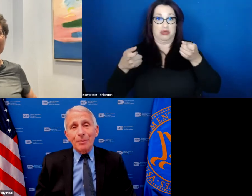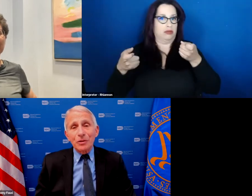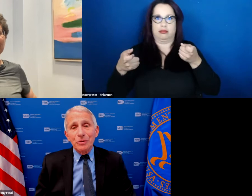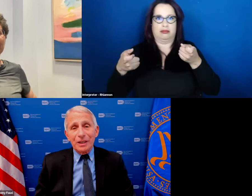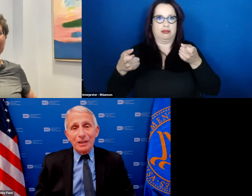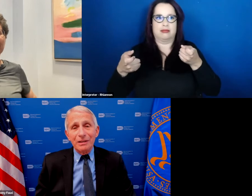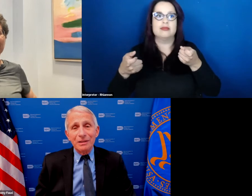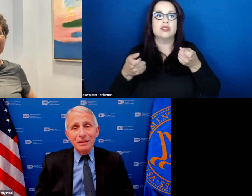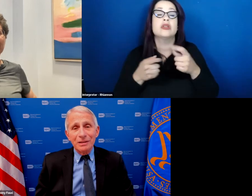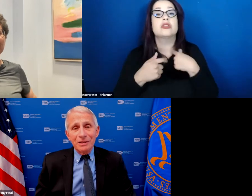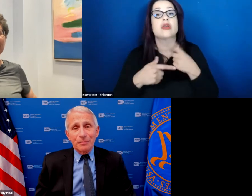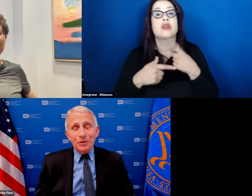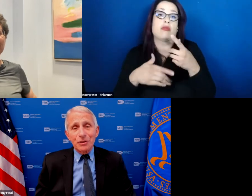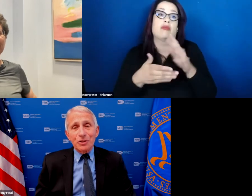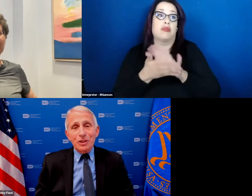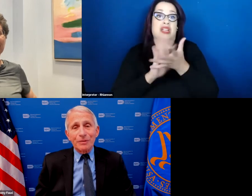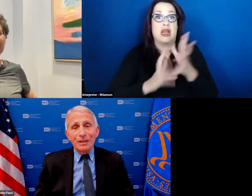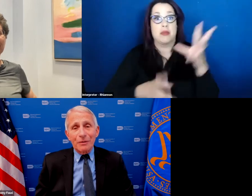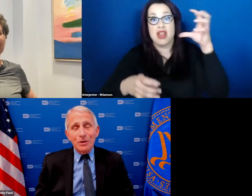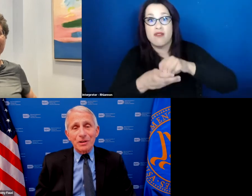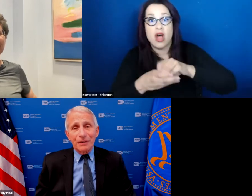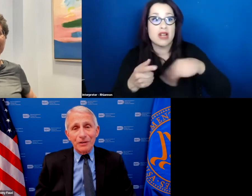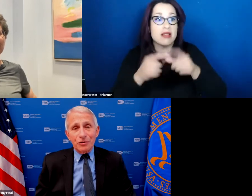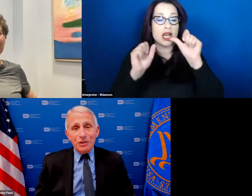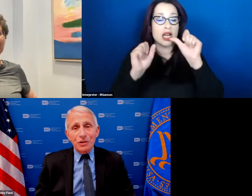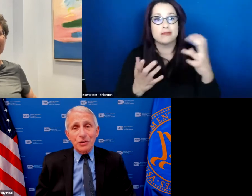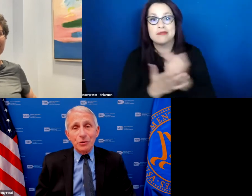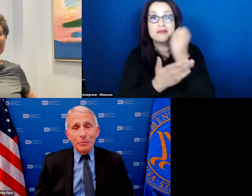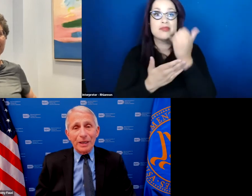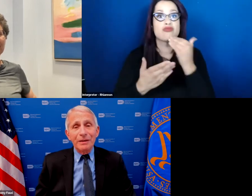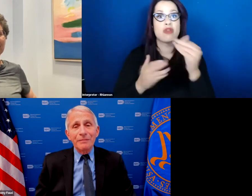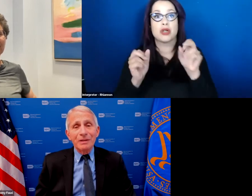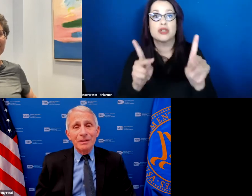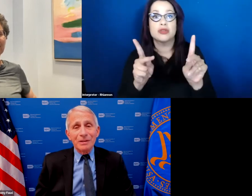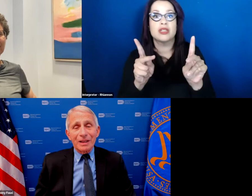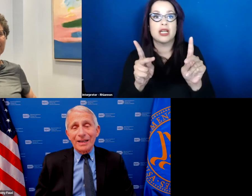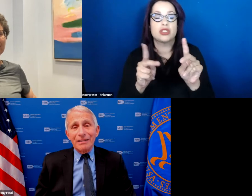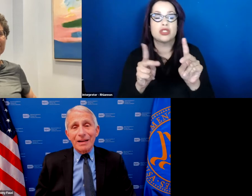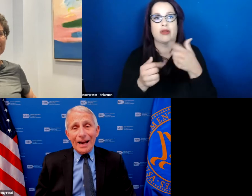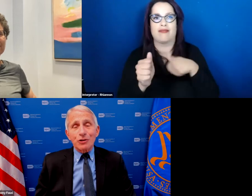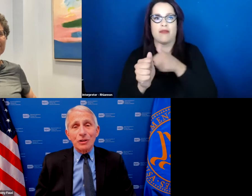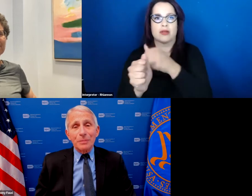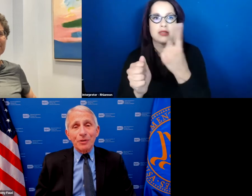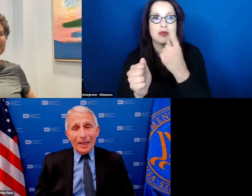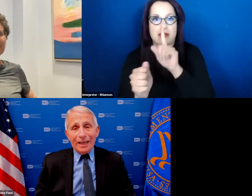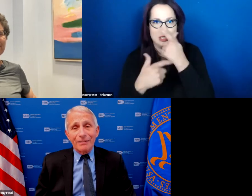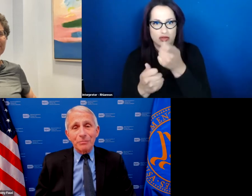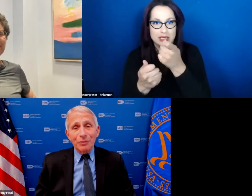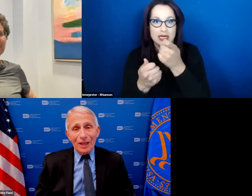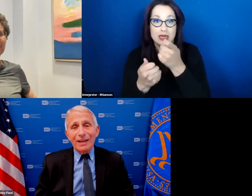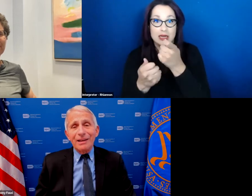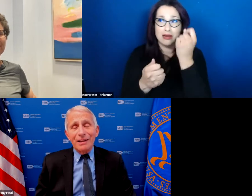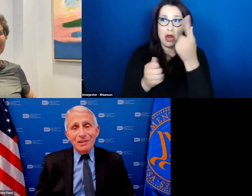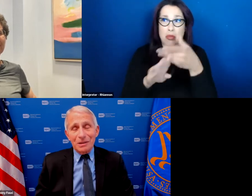the opportunity to pursue something that was of interest to me that i didn't actually plan